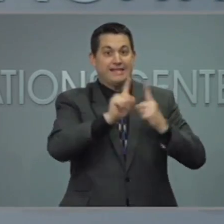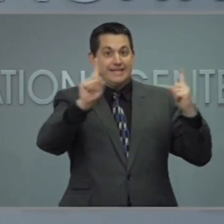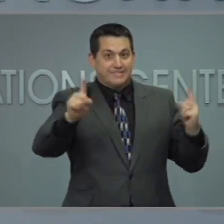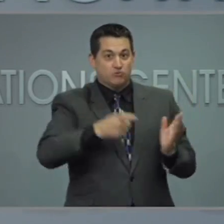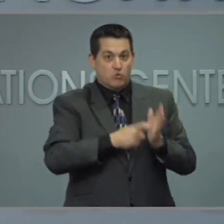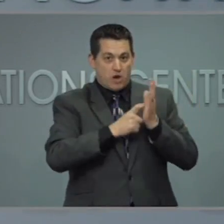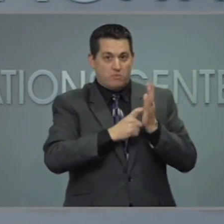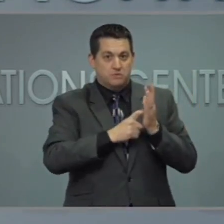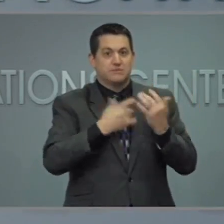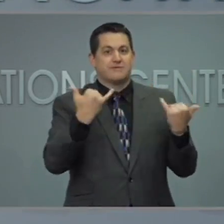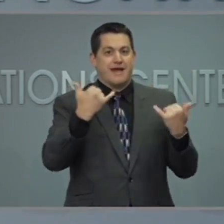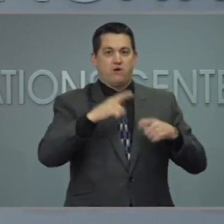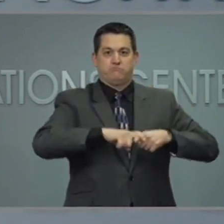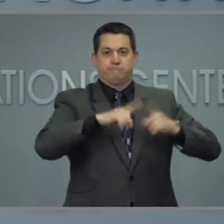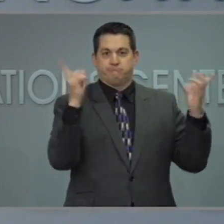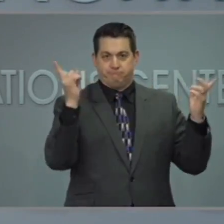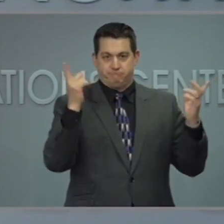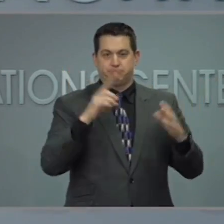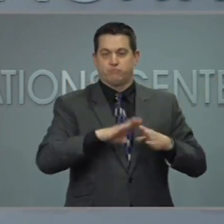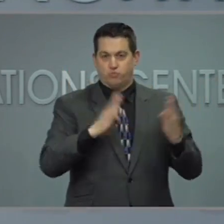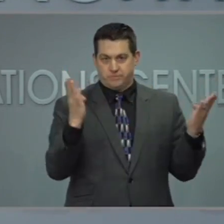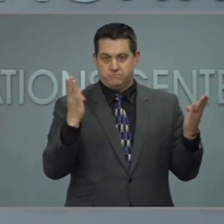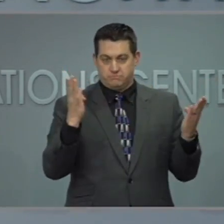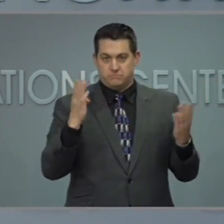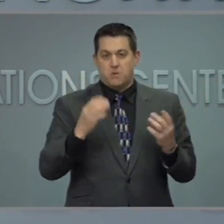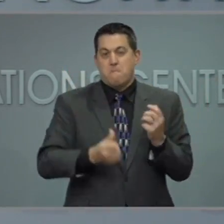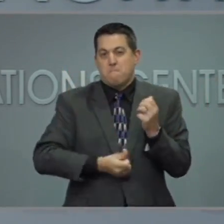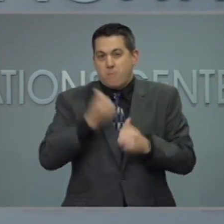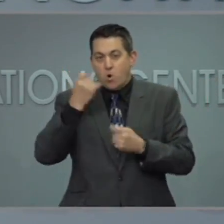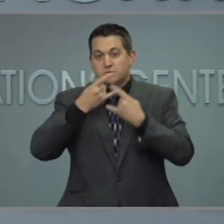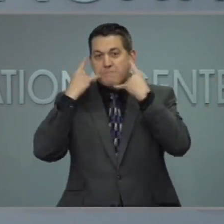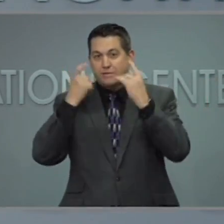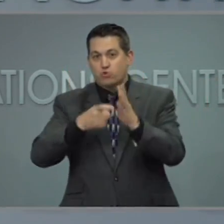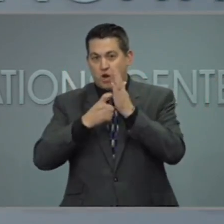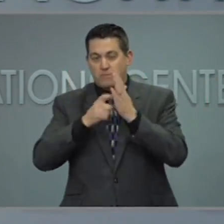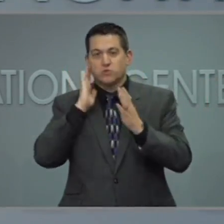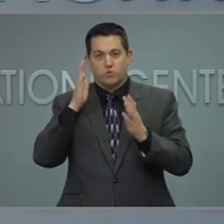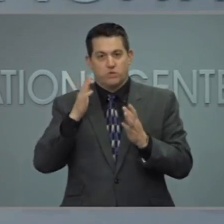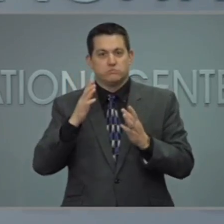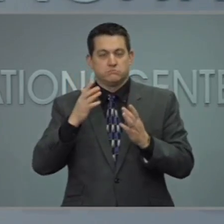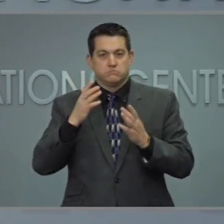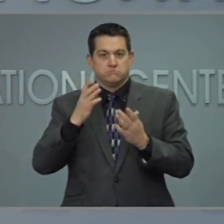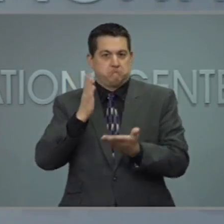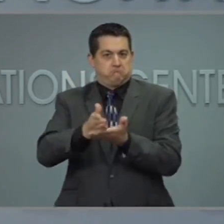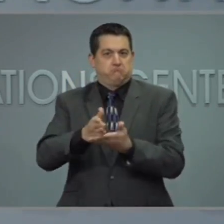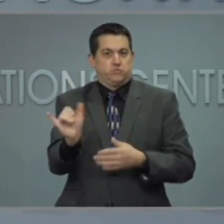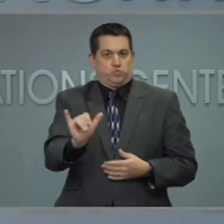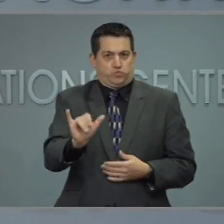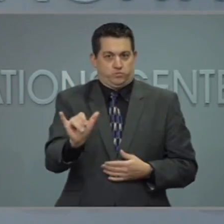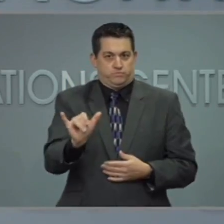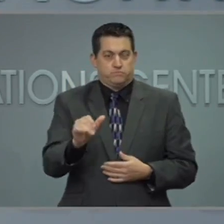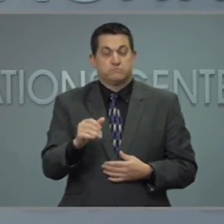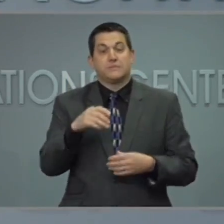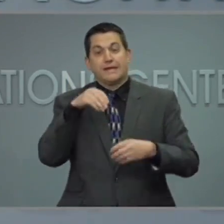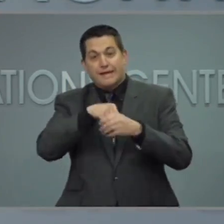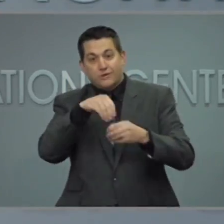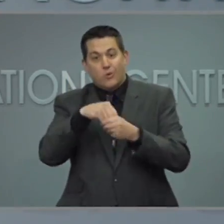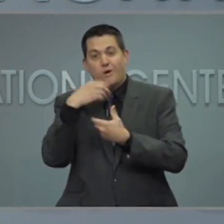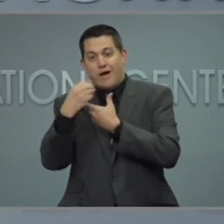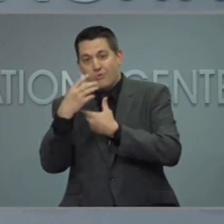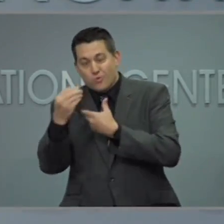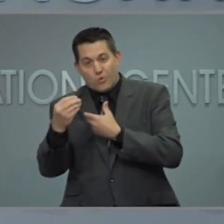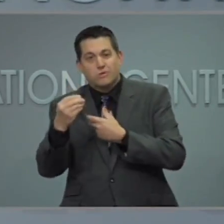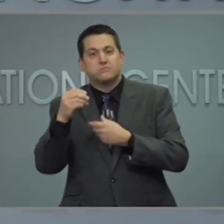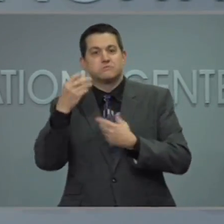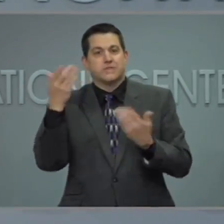requirements and most mandatory mask requirements. That means in most settings, indoors or outdoors,